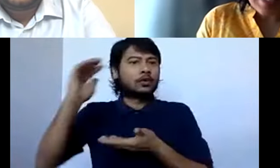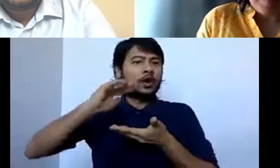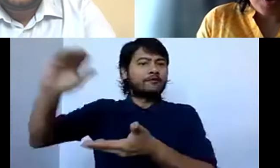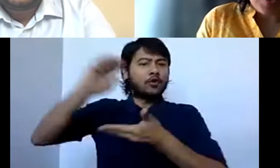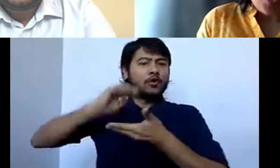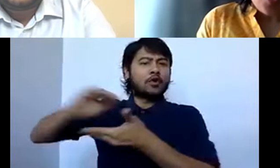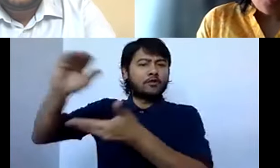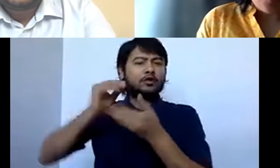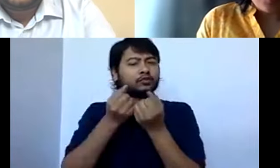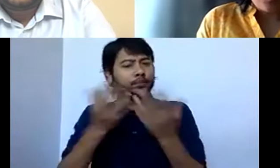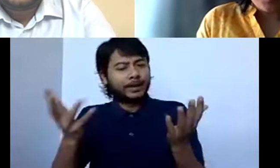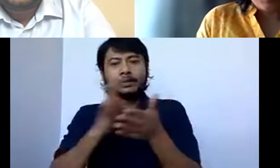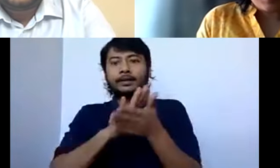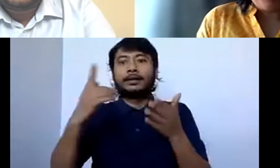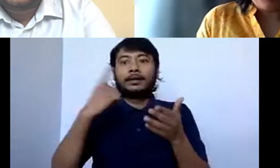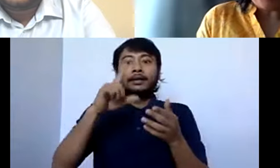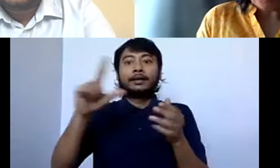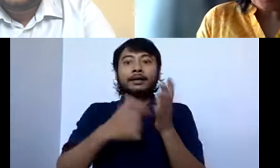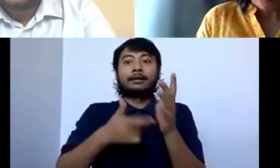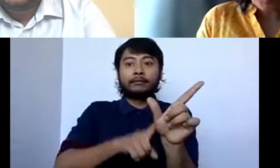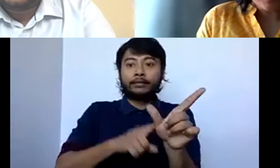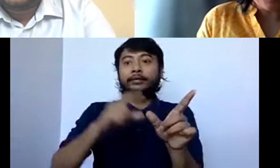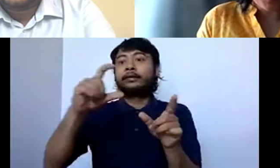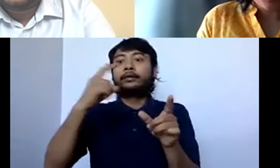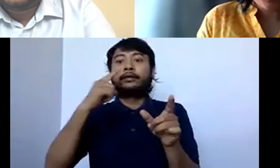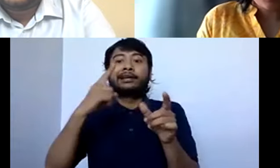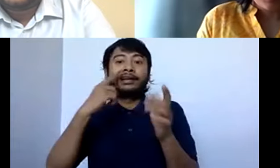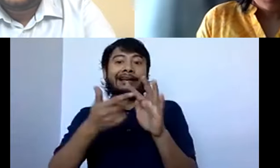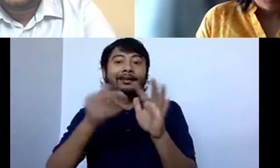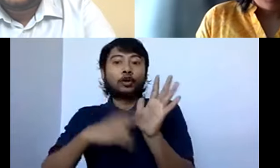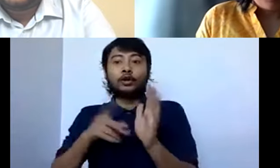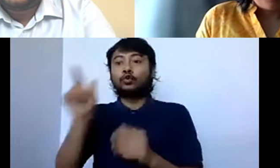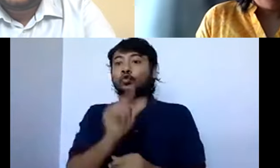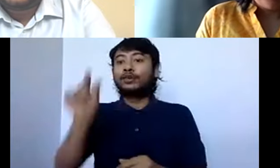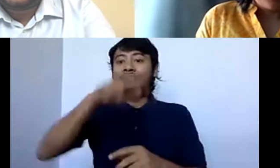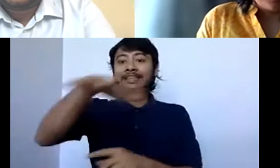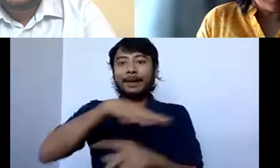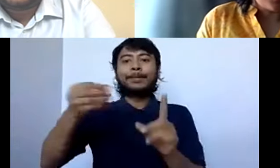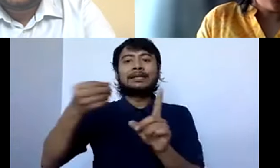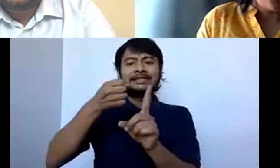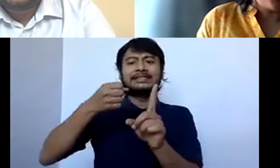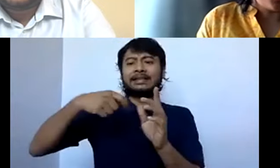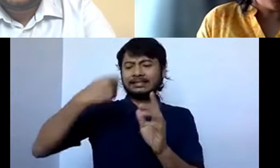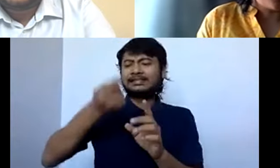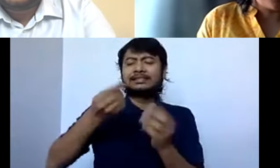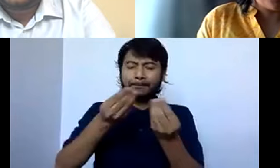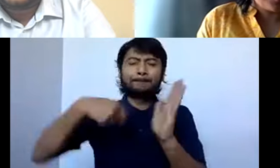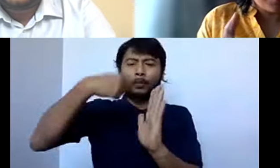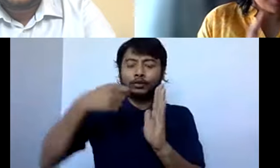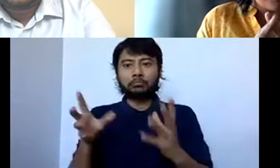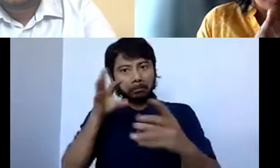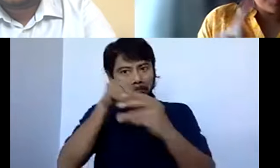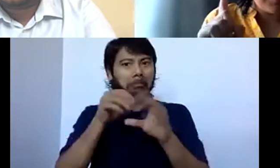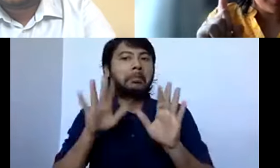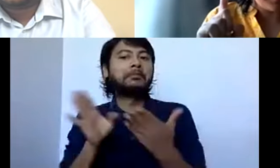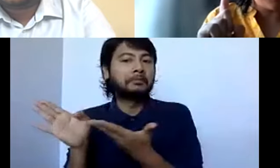Clinton's campaign on university campus. Sorry. Thank you, Dr. Gaurav Sharma.